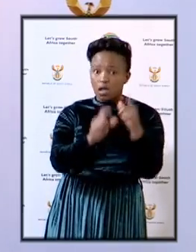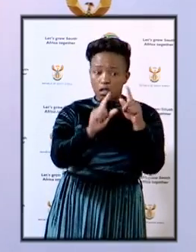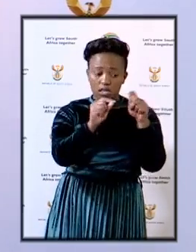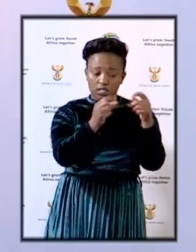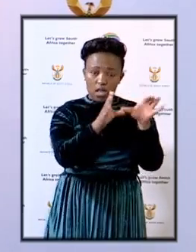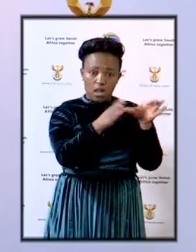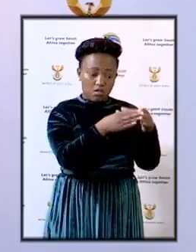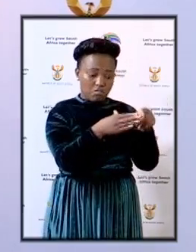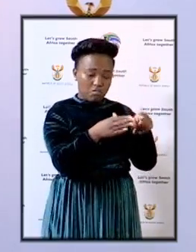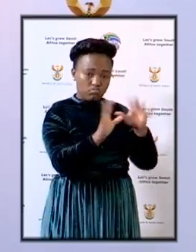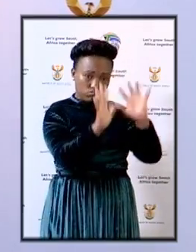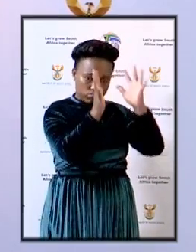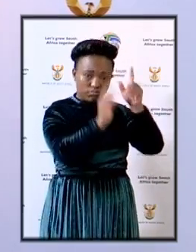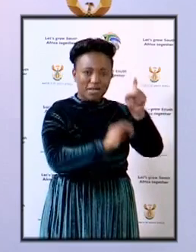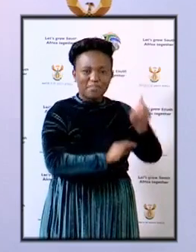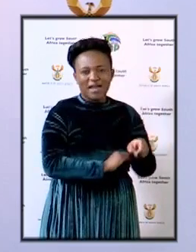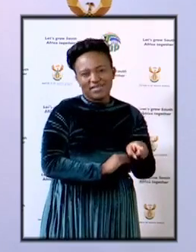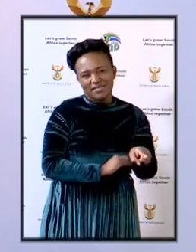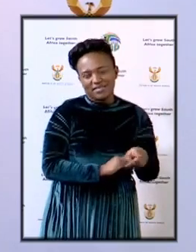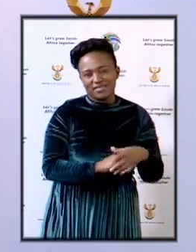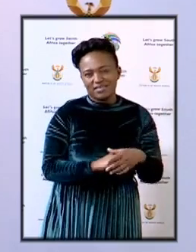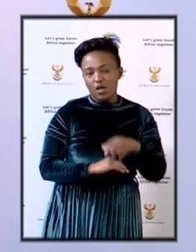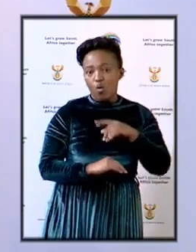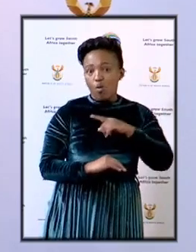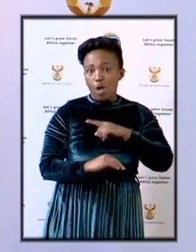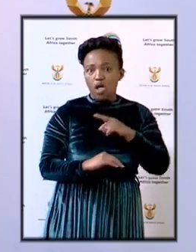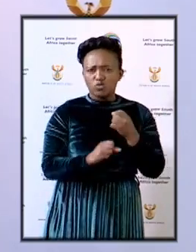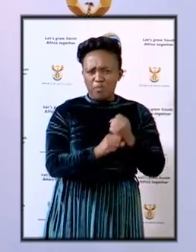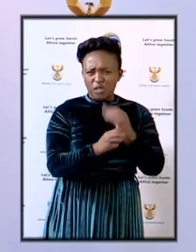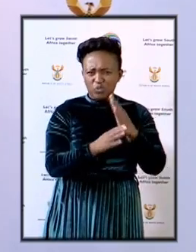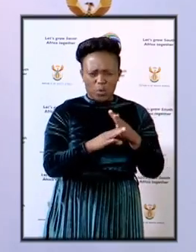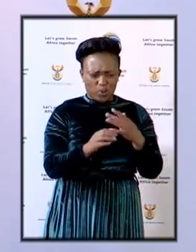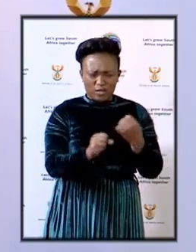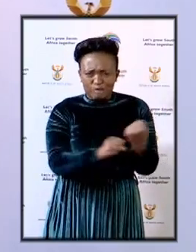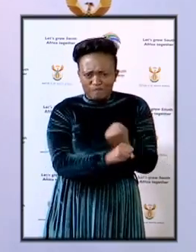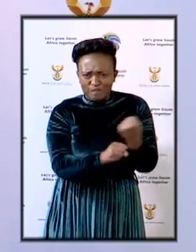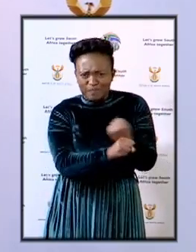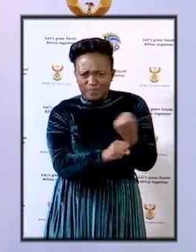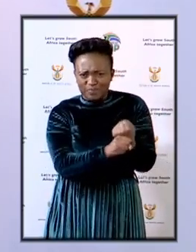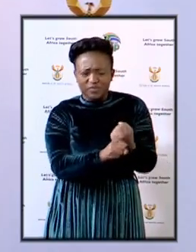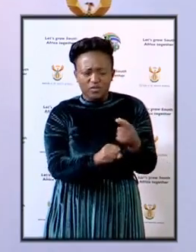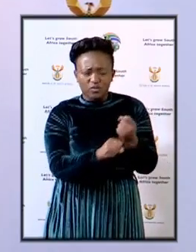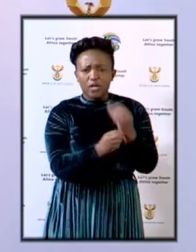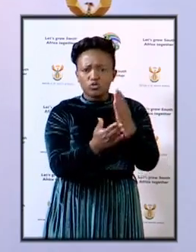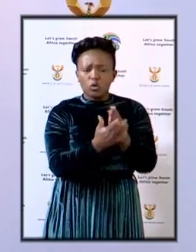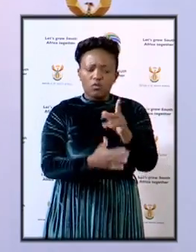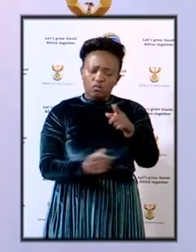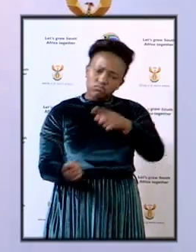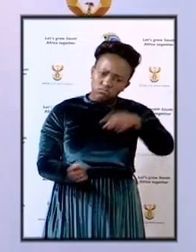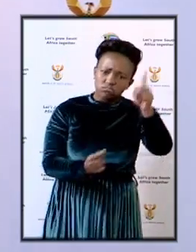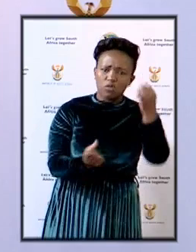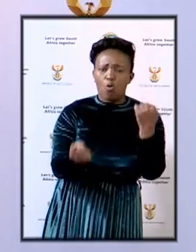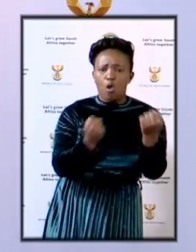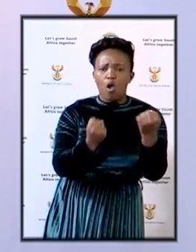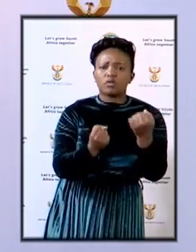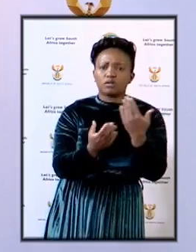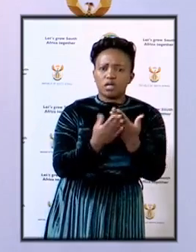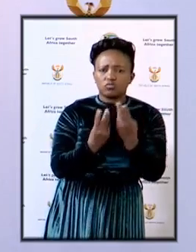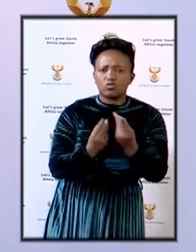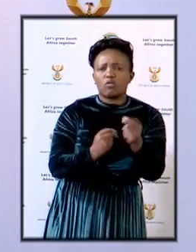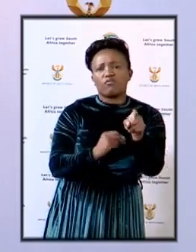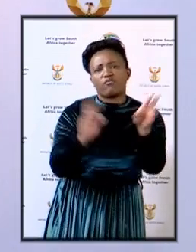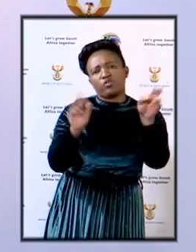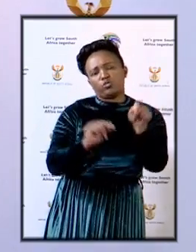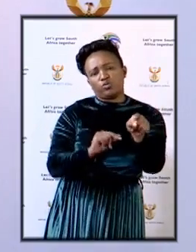team for the efforts and for being able to bring these legs of this particular case to the courts at this point.